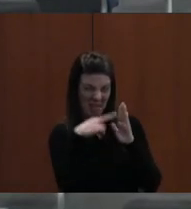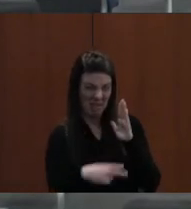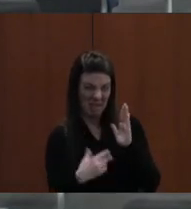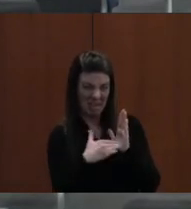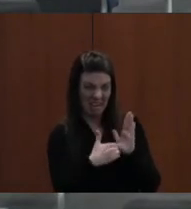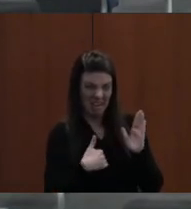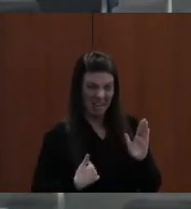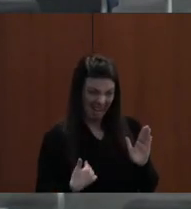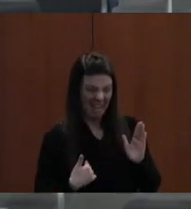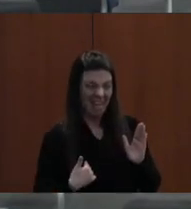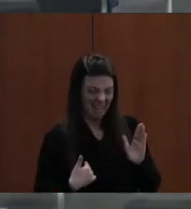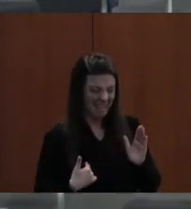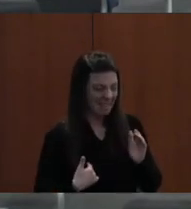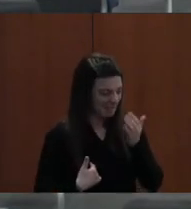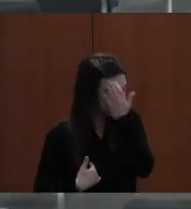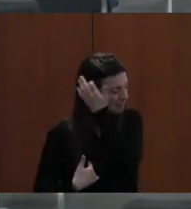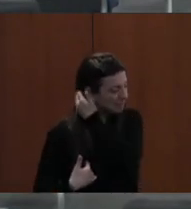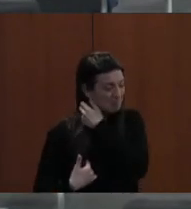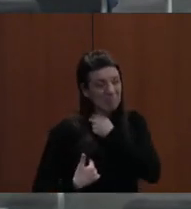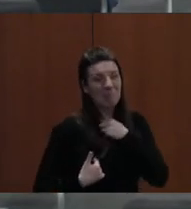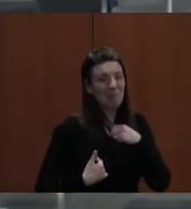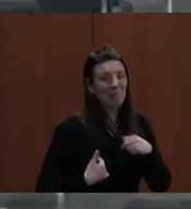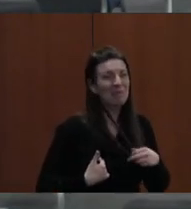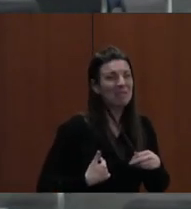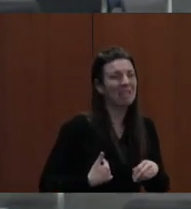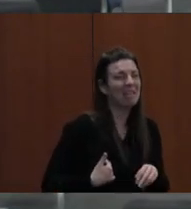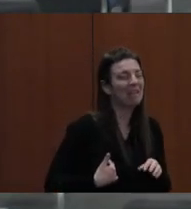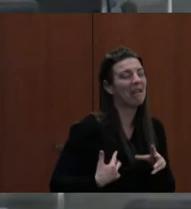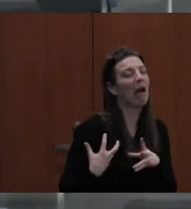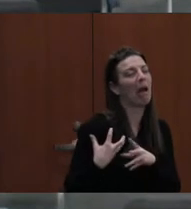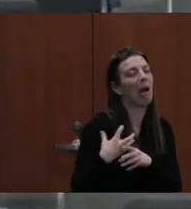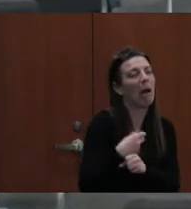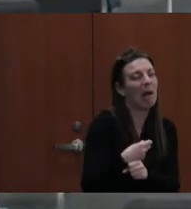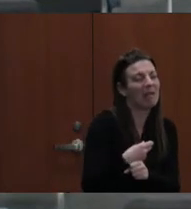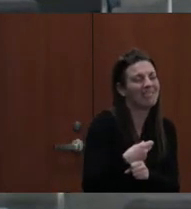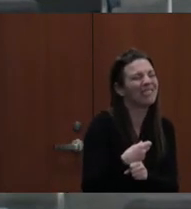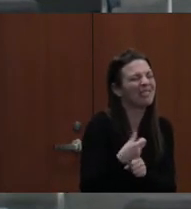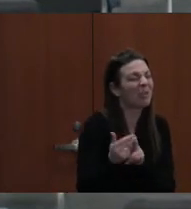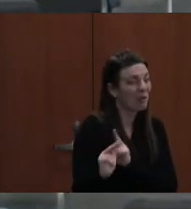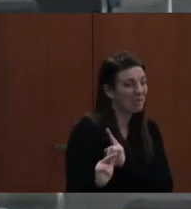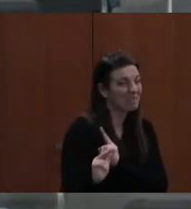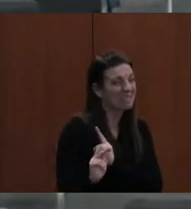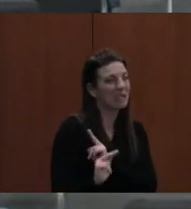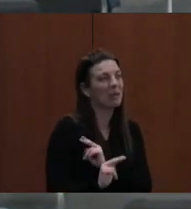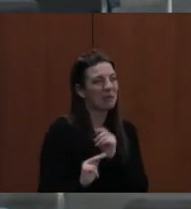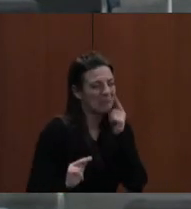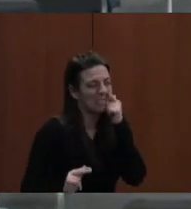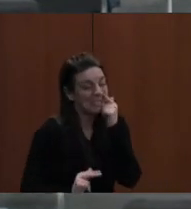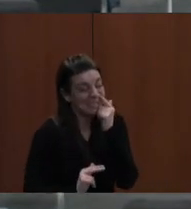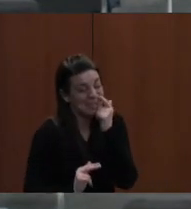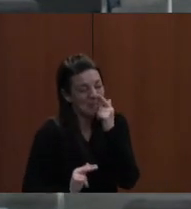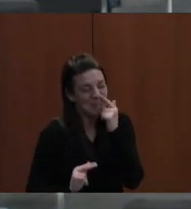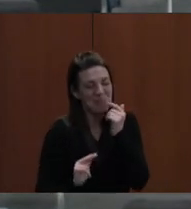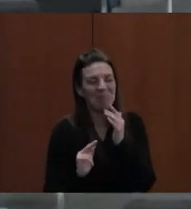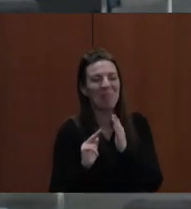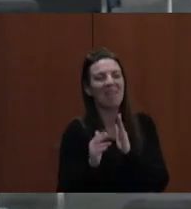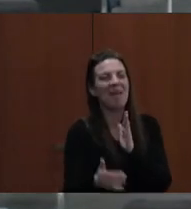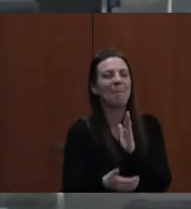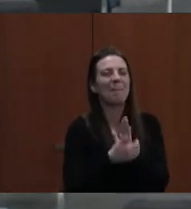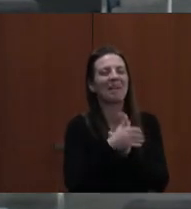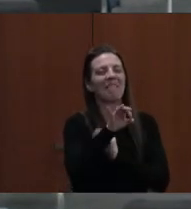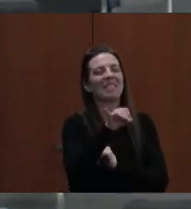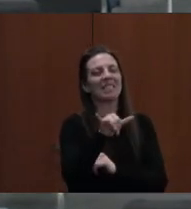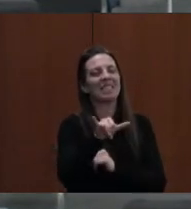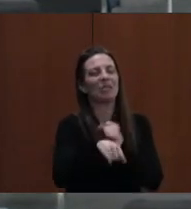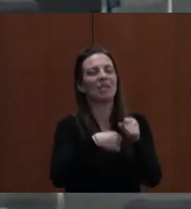HELP YOURSELF. ALL RIGHT. JUST FOR MY OWN ASSURANCE. I WANT TO HEAR IT. ALL RIGHT. WE'RE AMENDING THE FISCAL YEAR